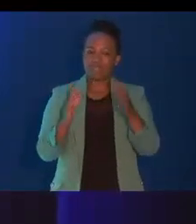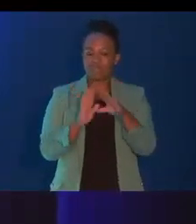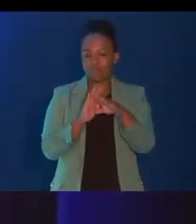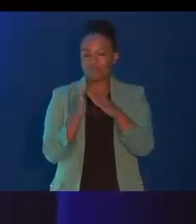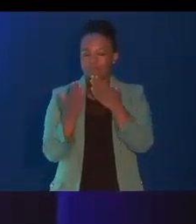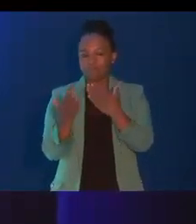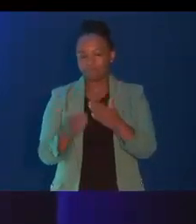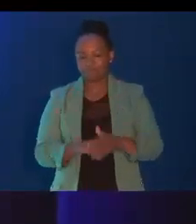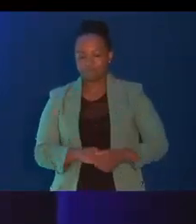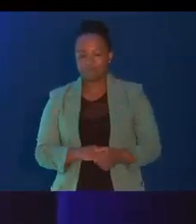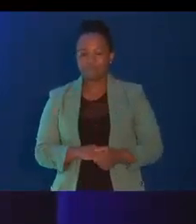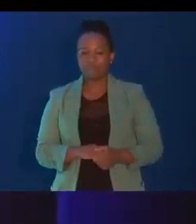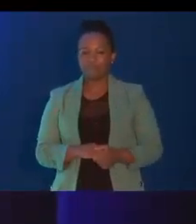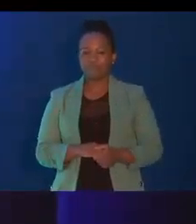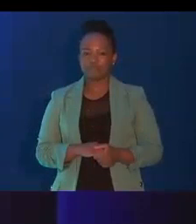the Program.